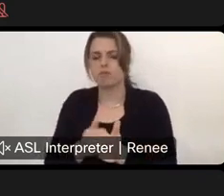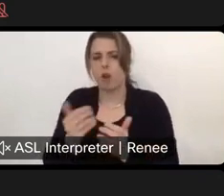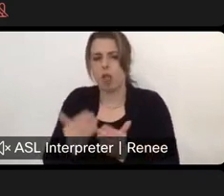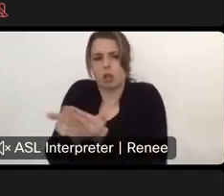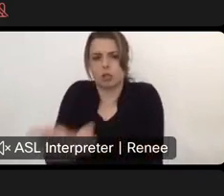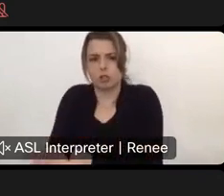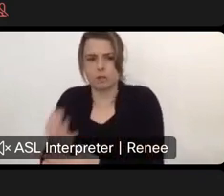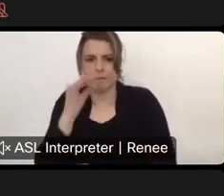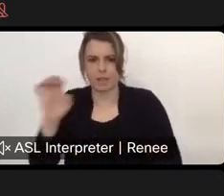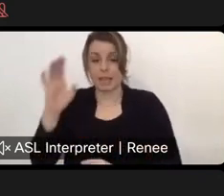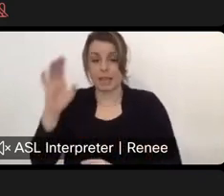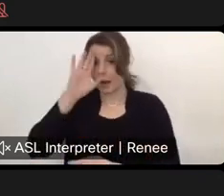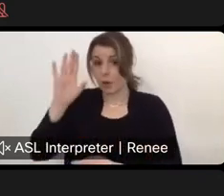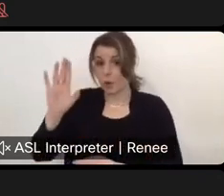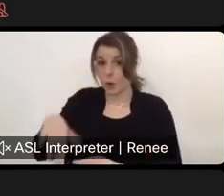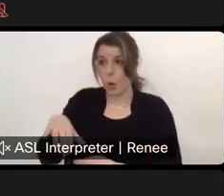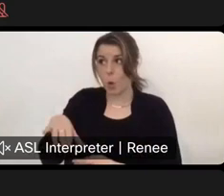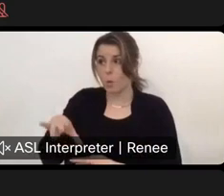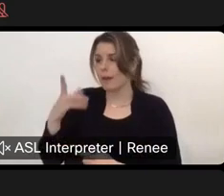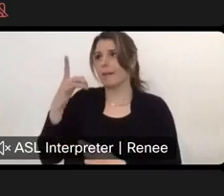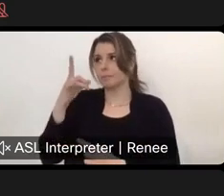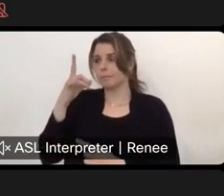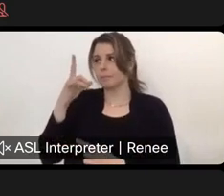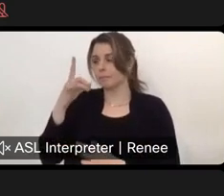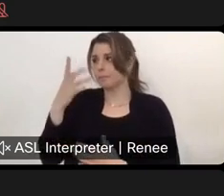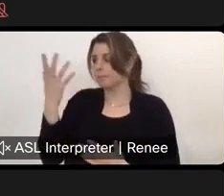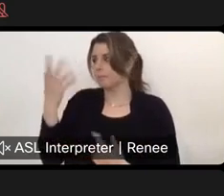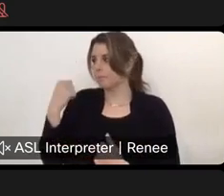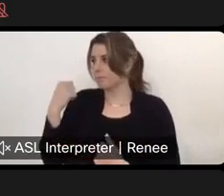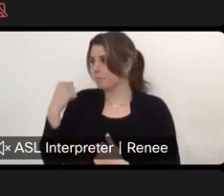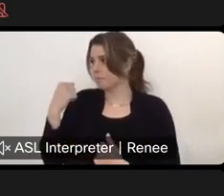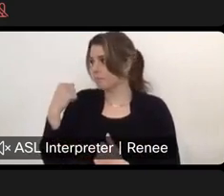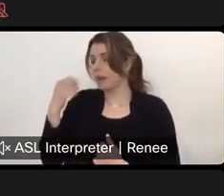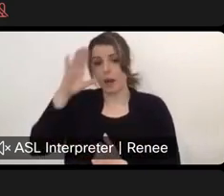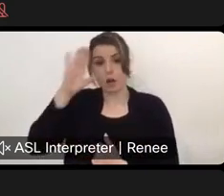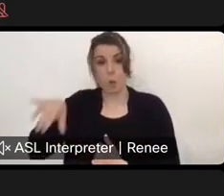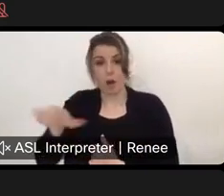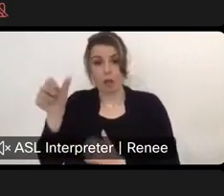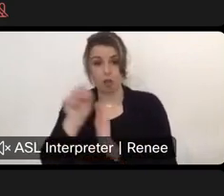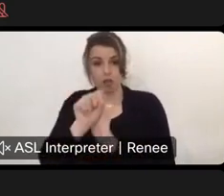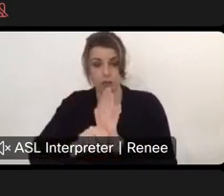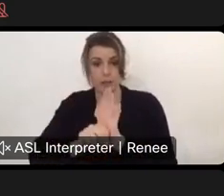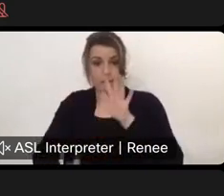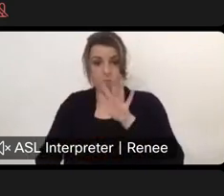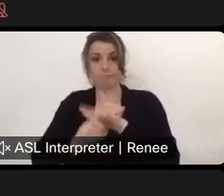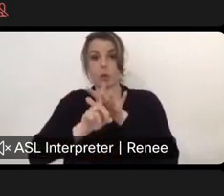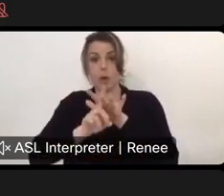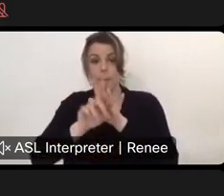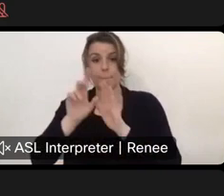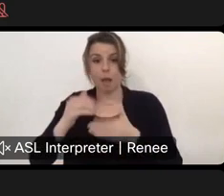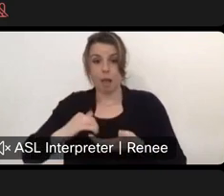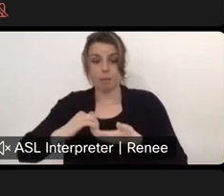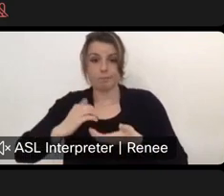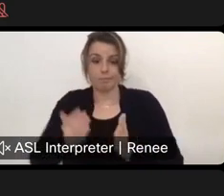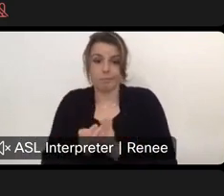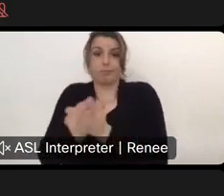I know that states like, uh, just off the top of my head, I know when others have implemented, uh, launch fees, we'll have to verify. I'll